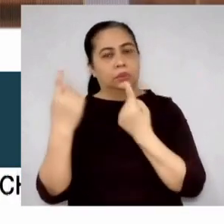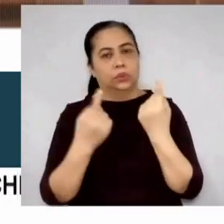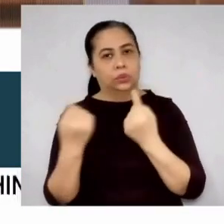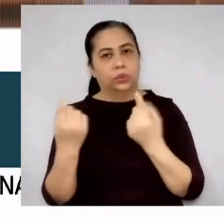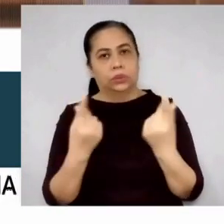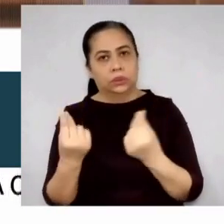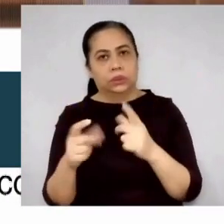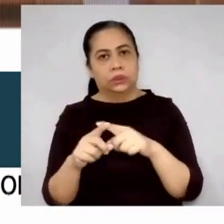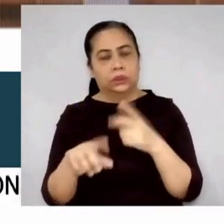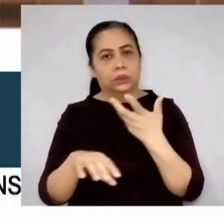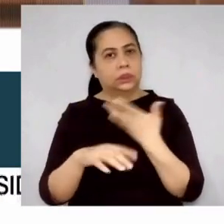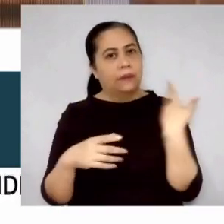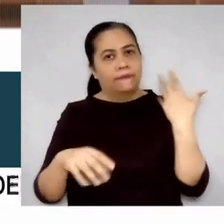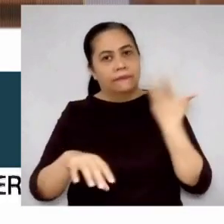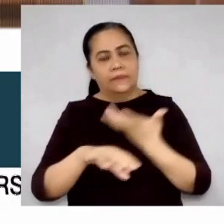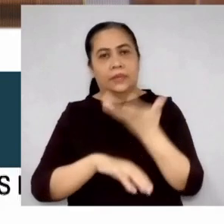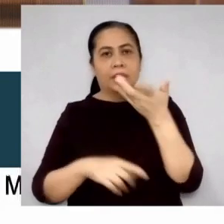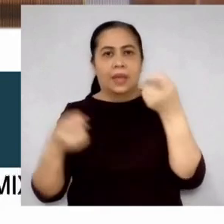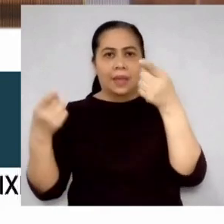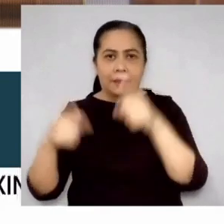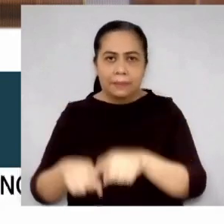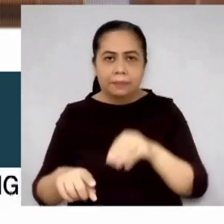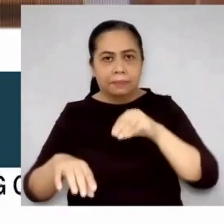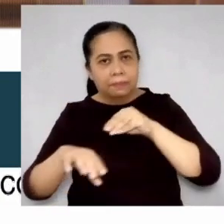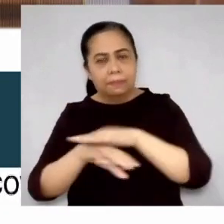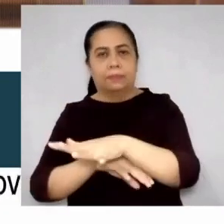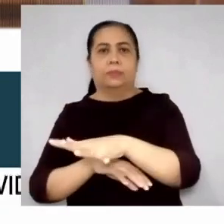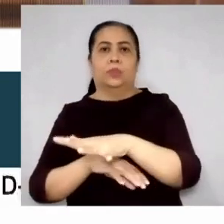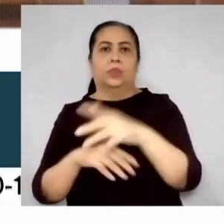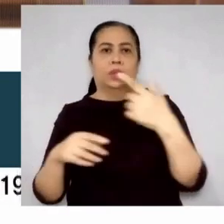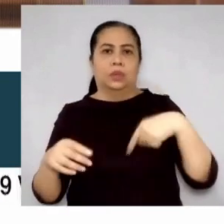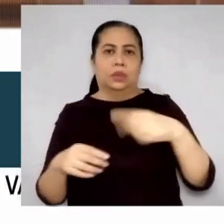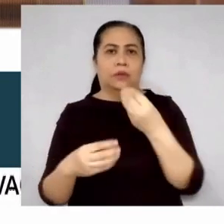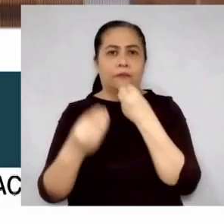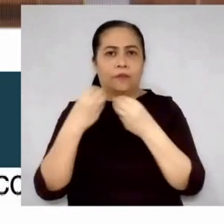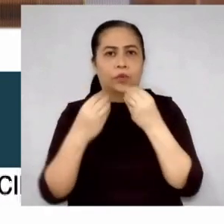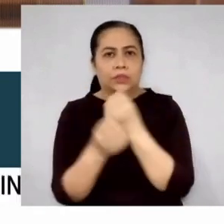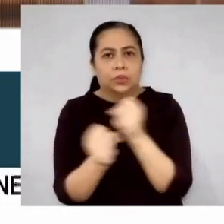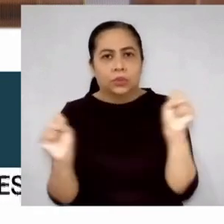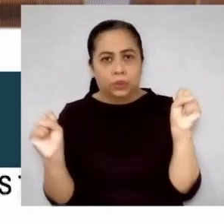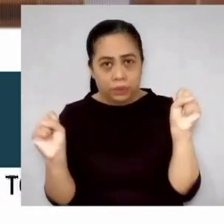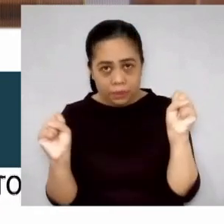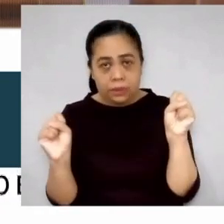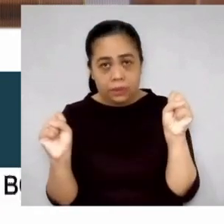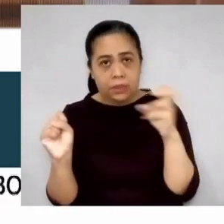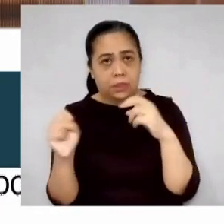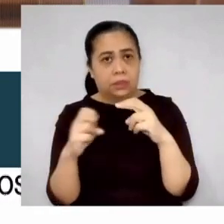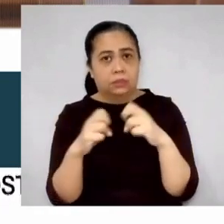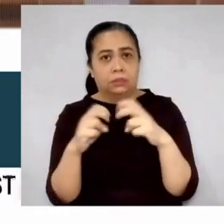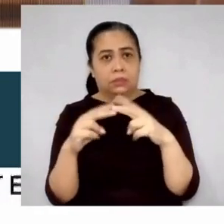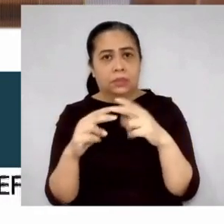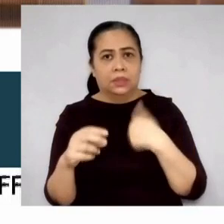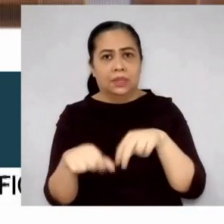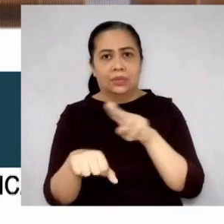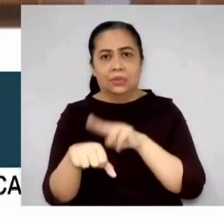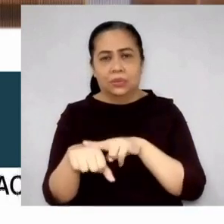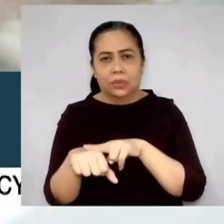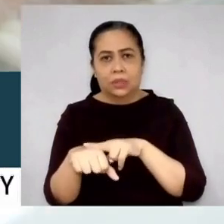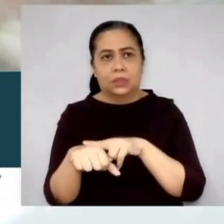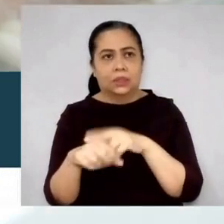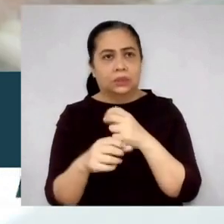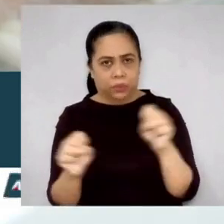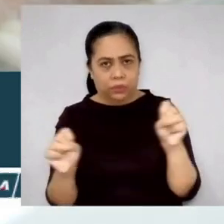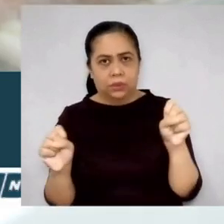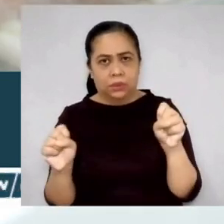far-reaching implications on our country's food security and even on our national security.